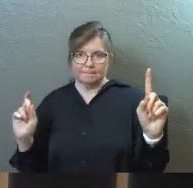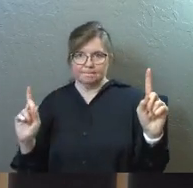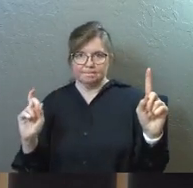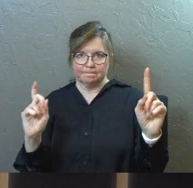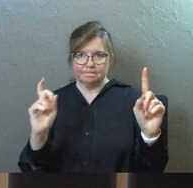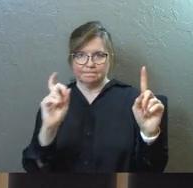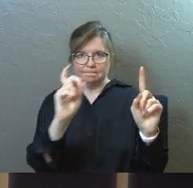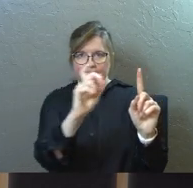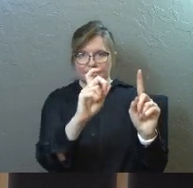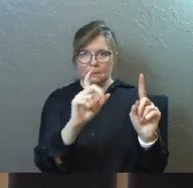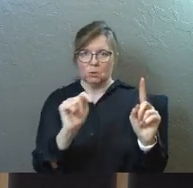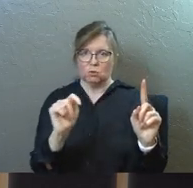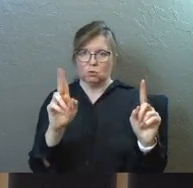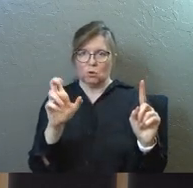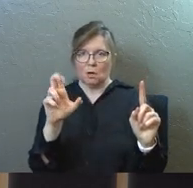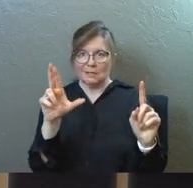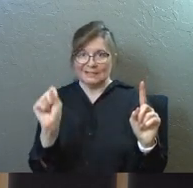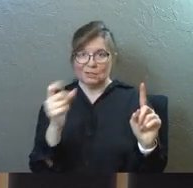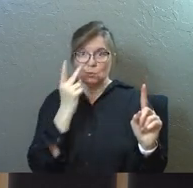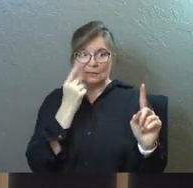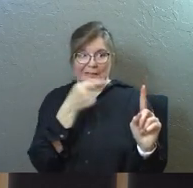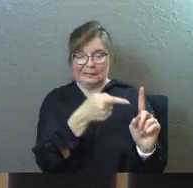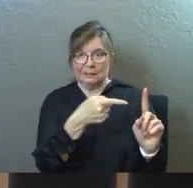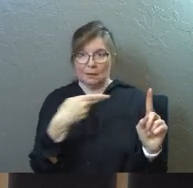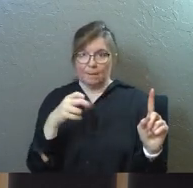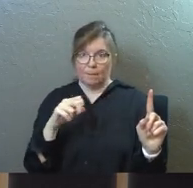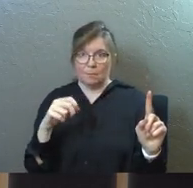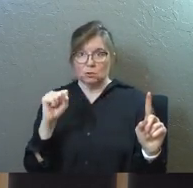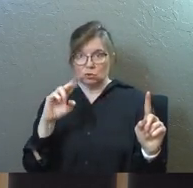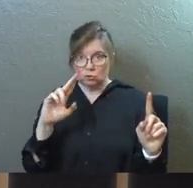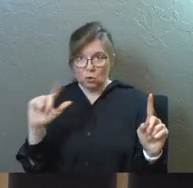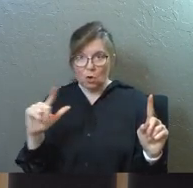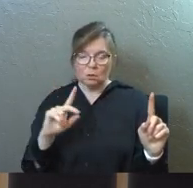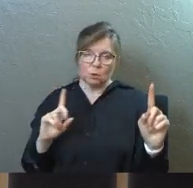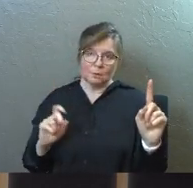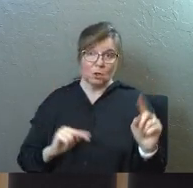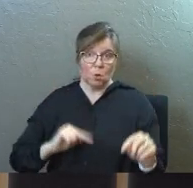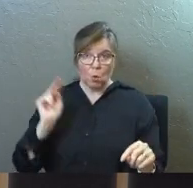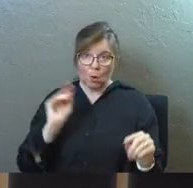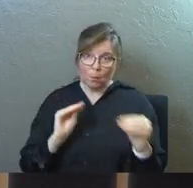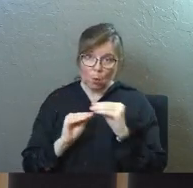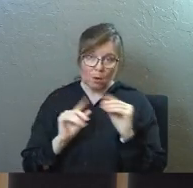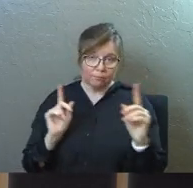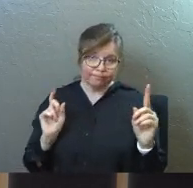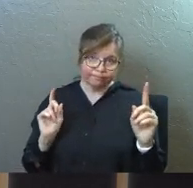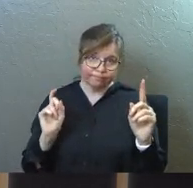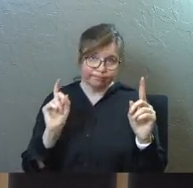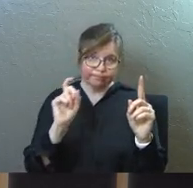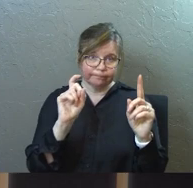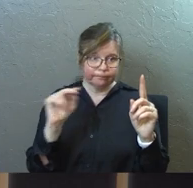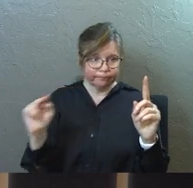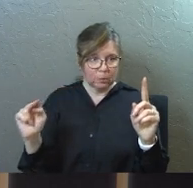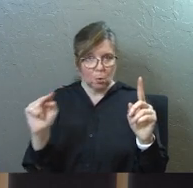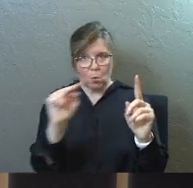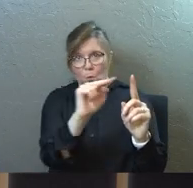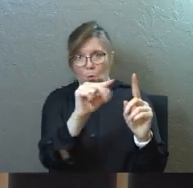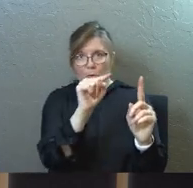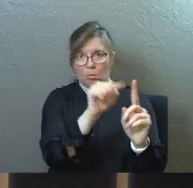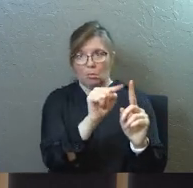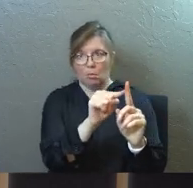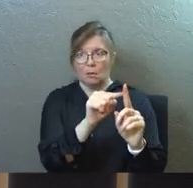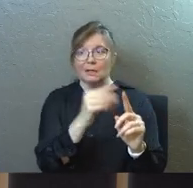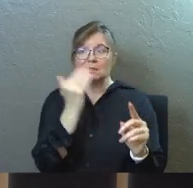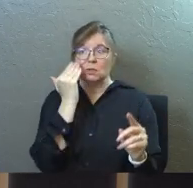only two, I promise you, okay, so he goes from Antioch up north to Tarsus, because